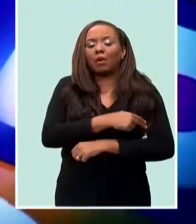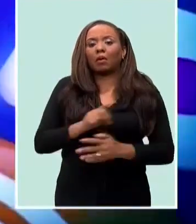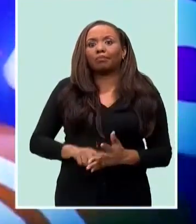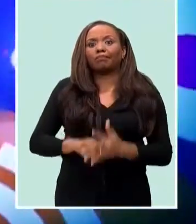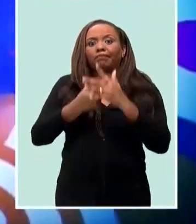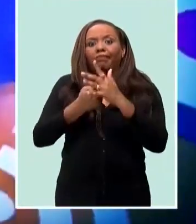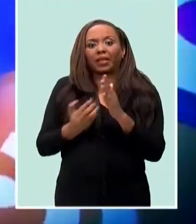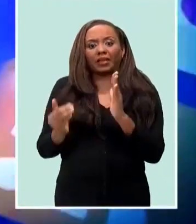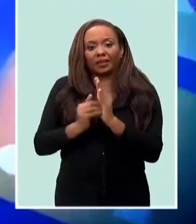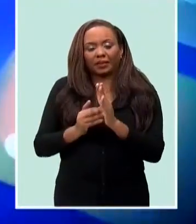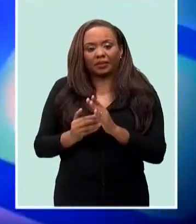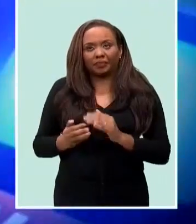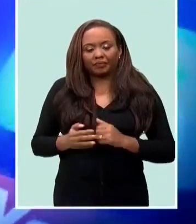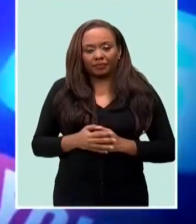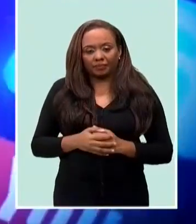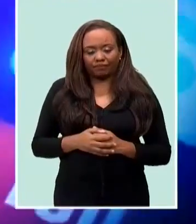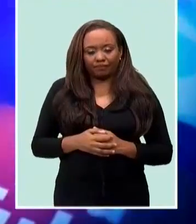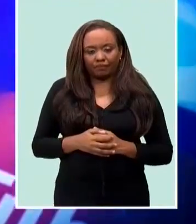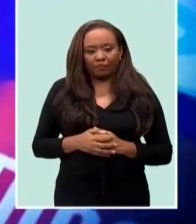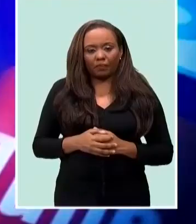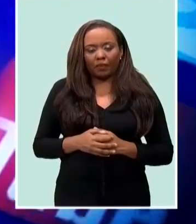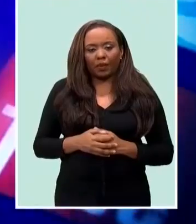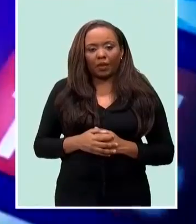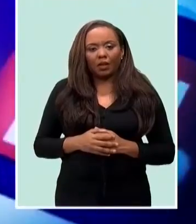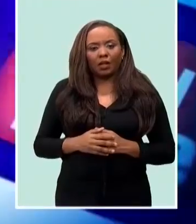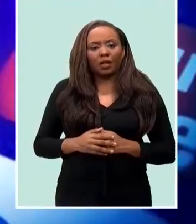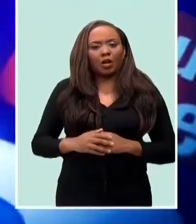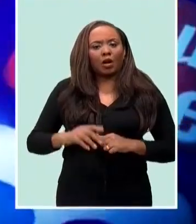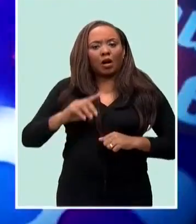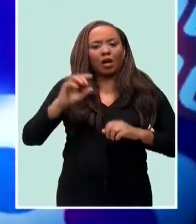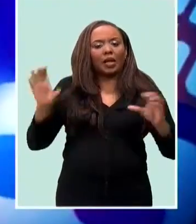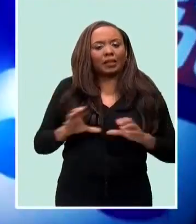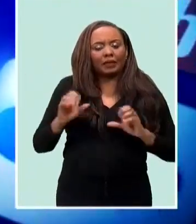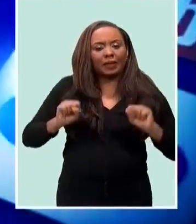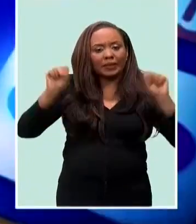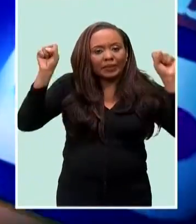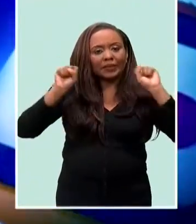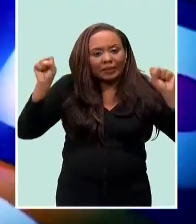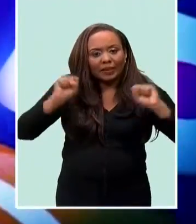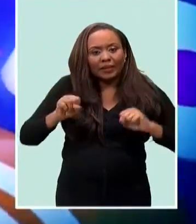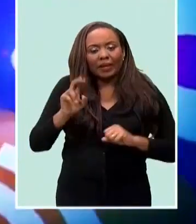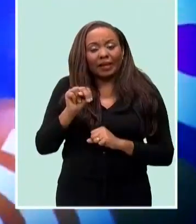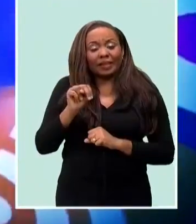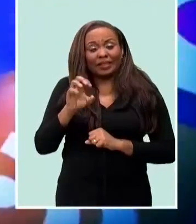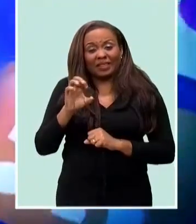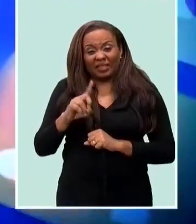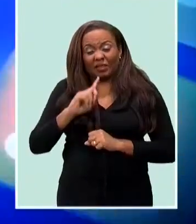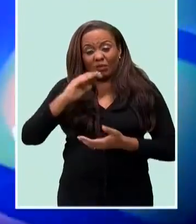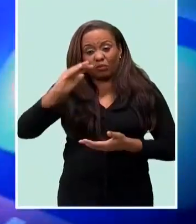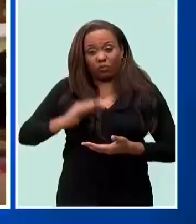And aerobic activity is one way to battle NCDs. Of course, Lisa and I recommend dancing.